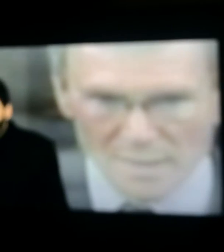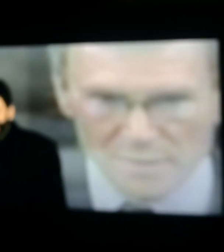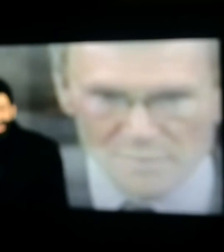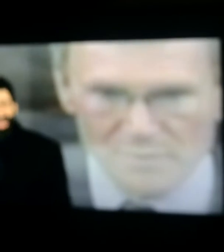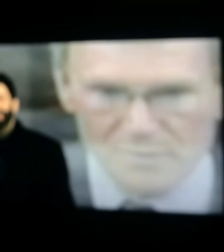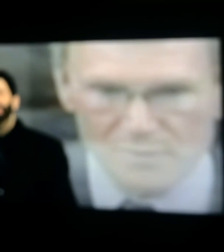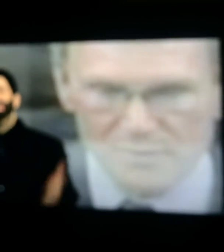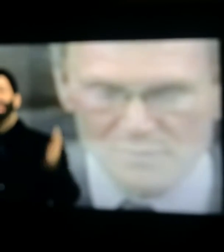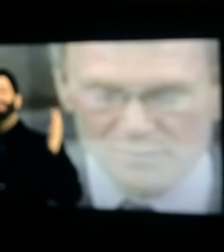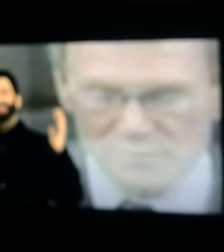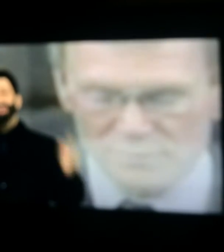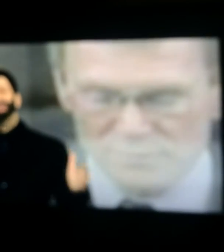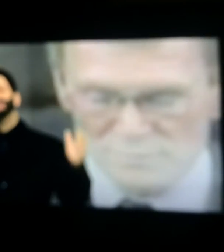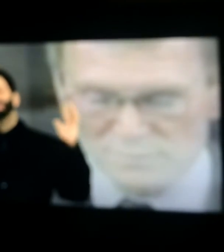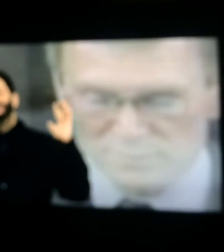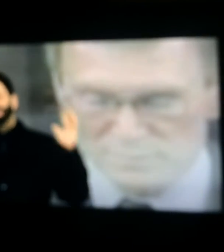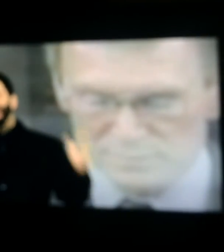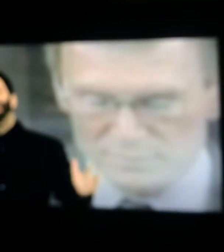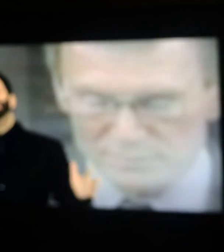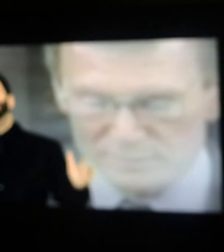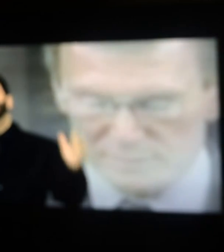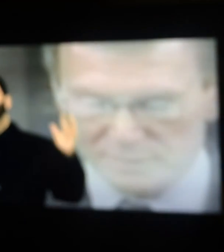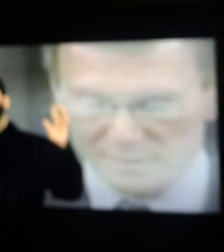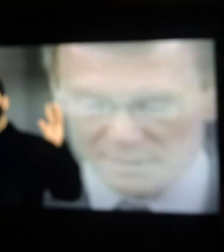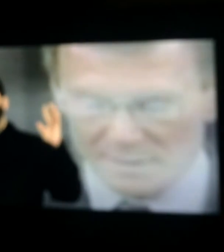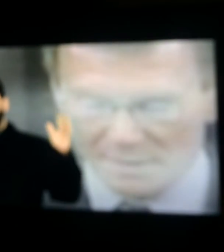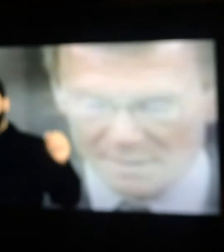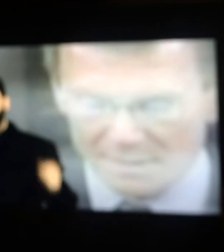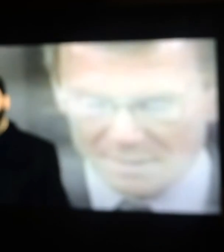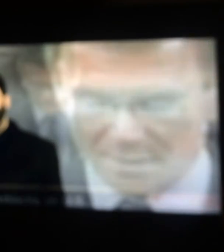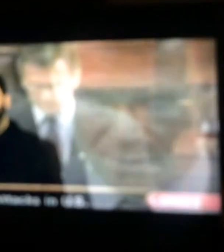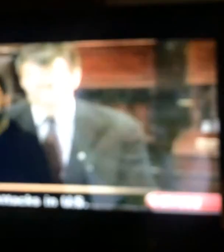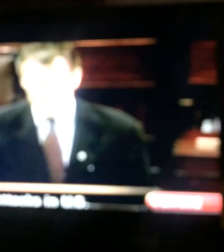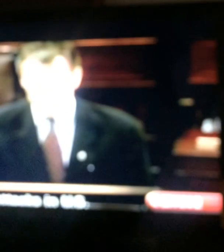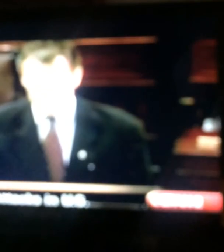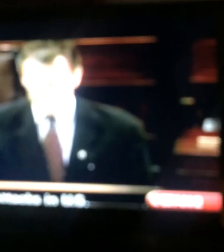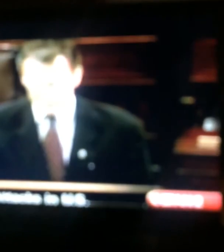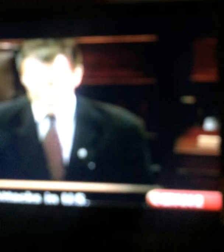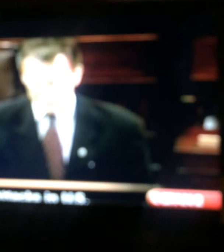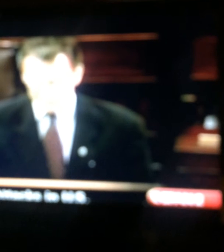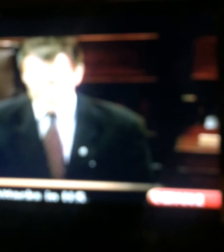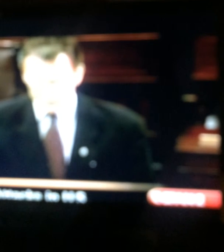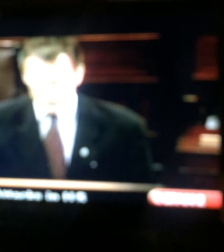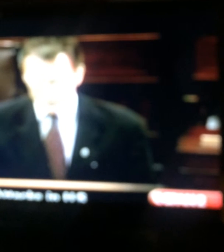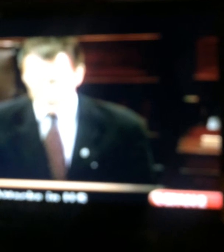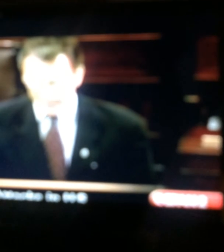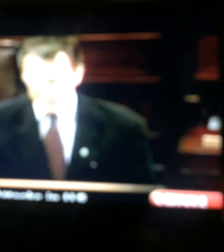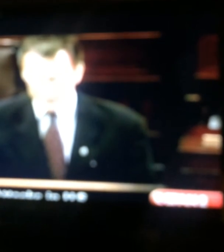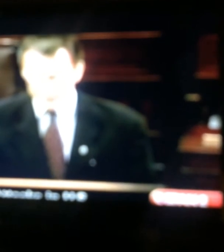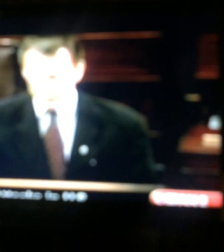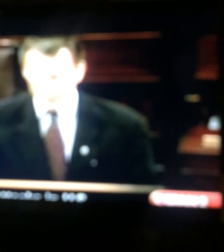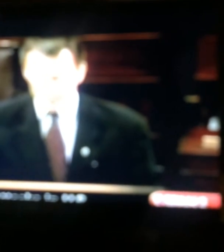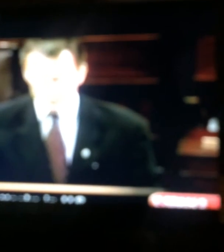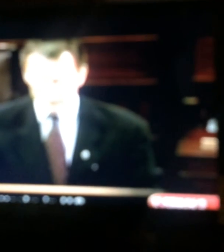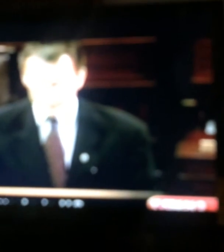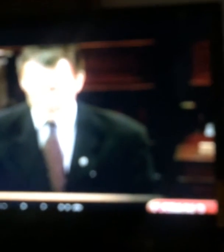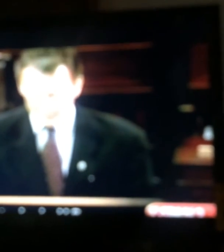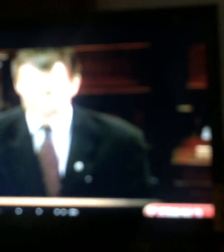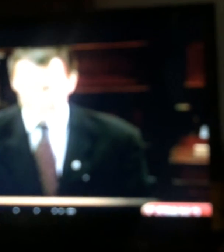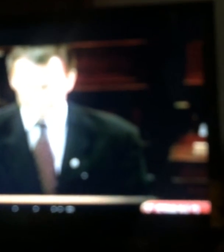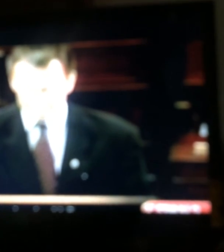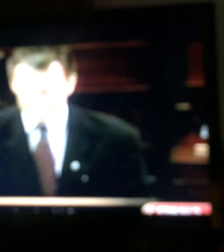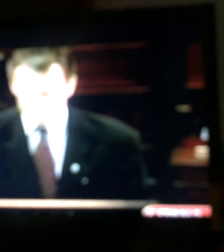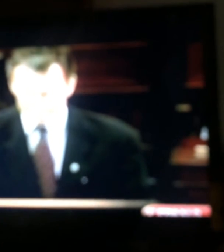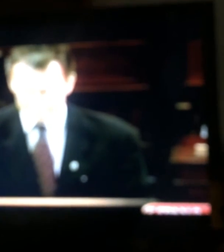There is a passage in the Bible from